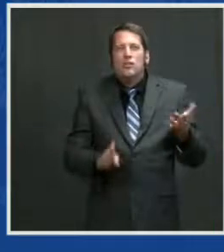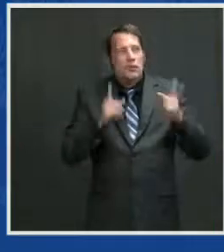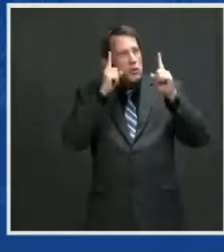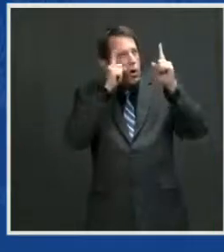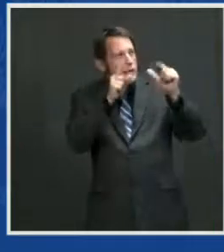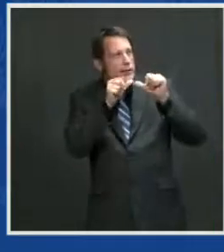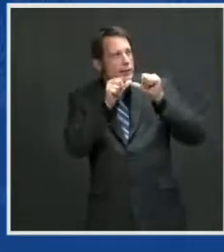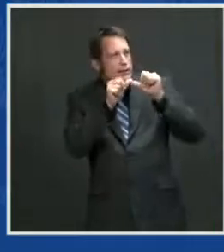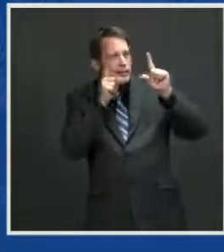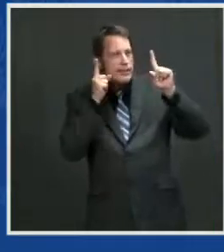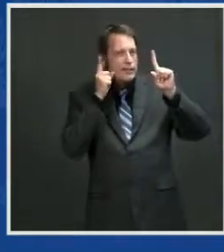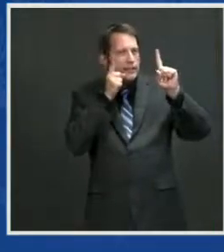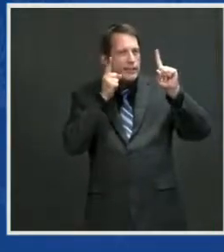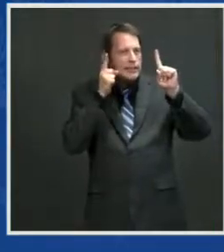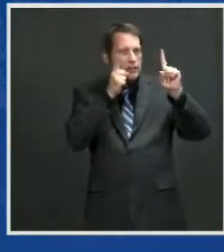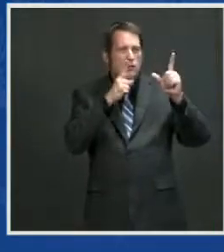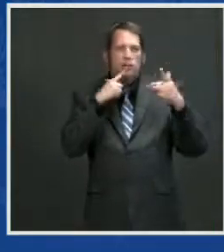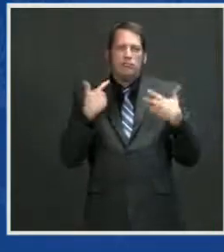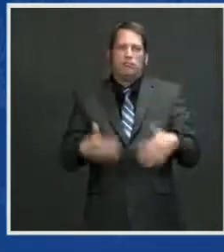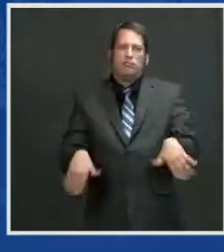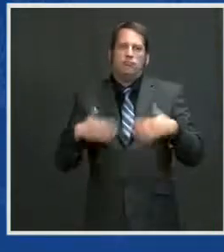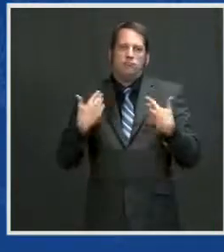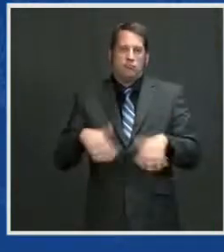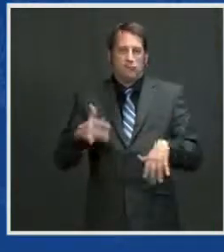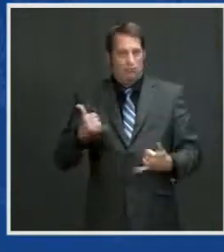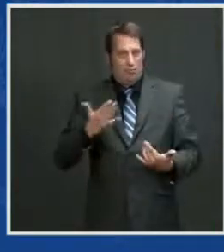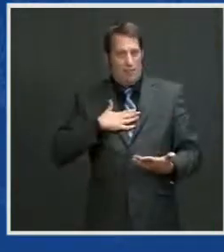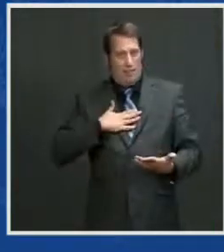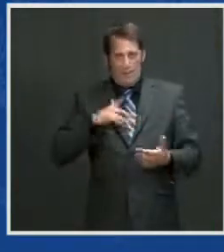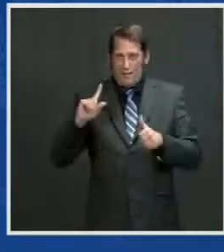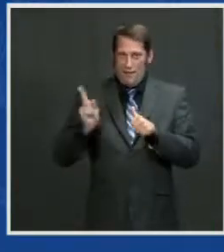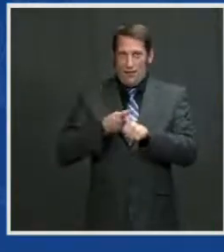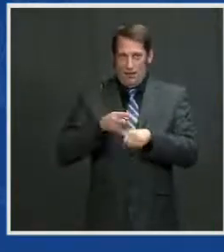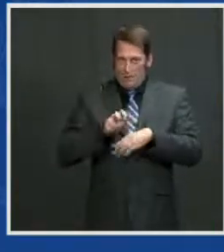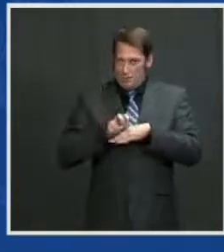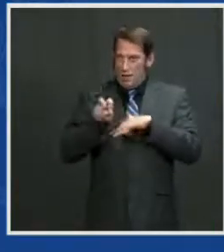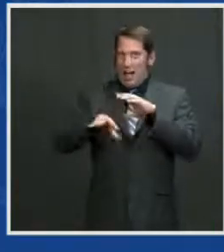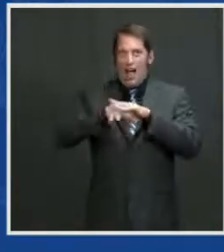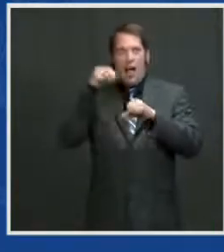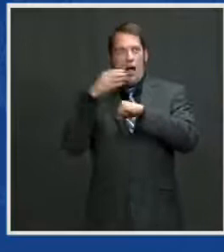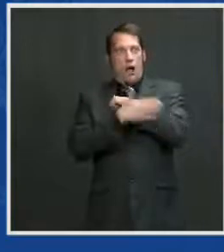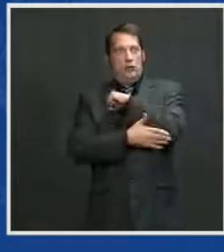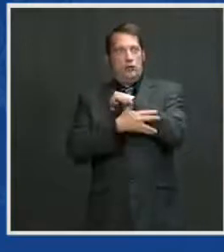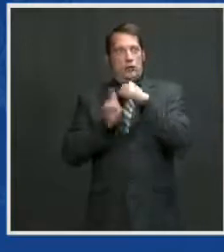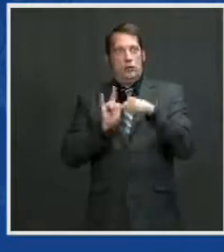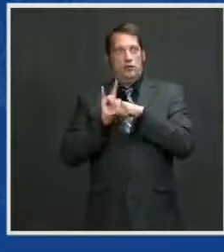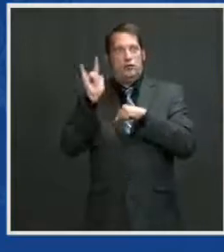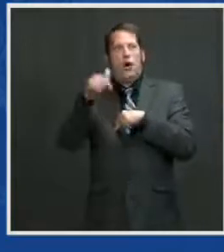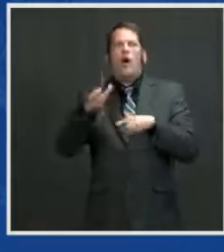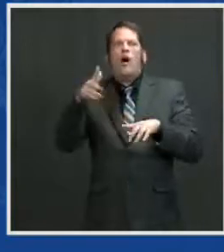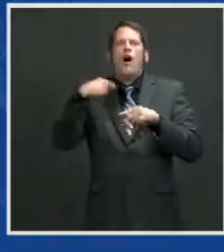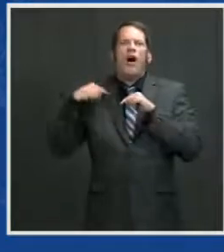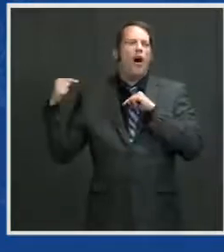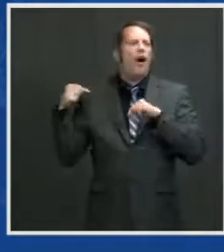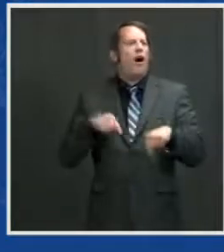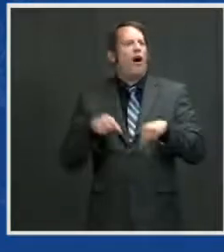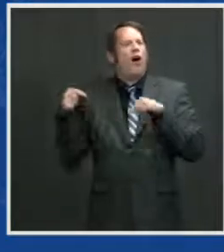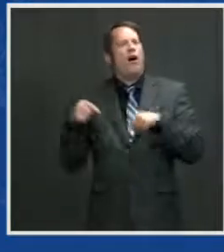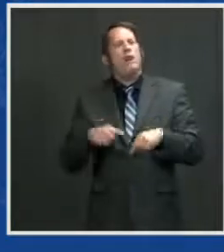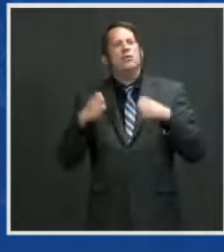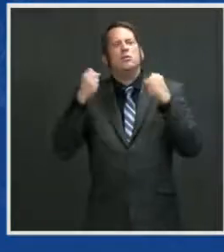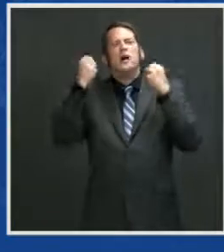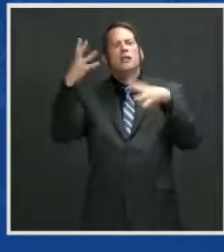to kick off my first overseas trip as President. I've been in and out of here many, many times. I've visited well over 100